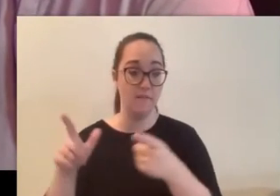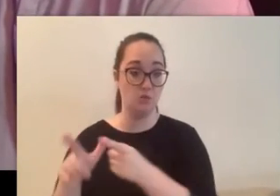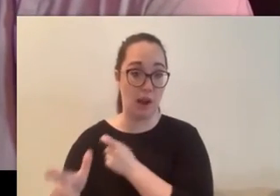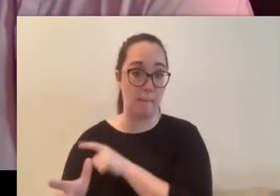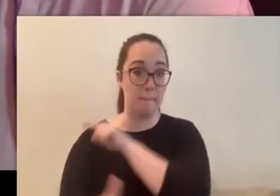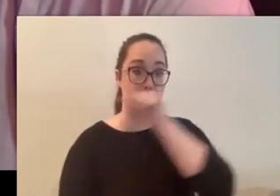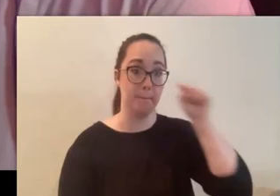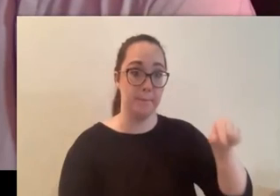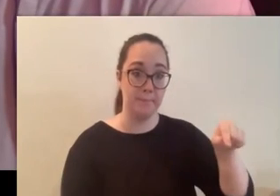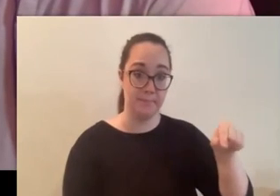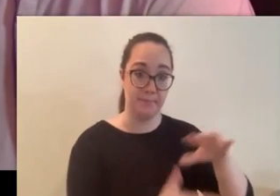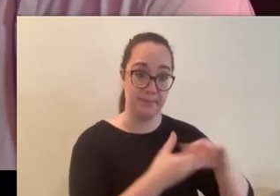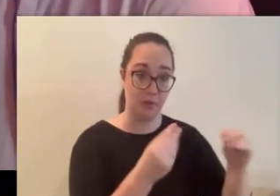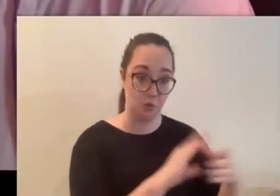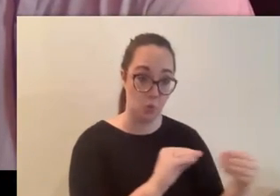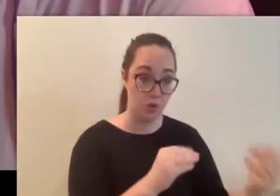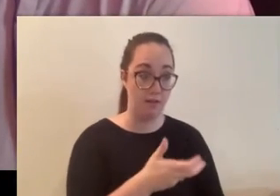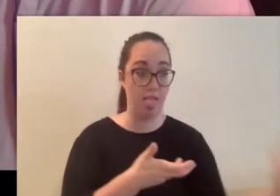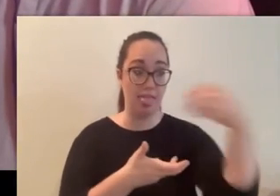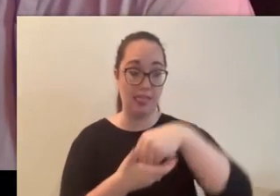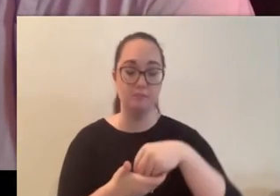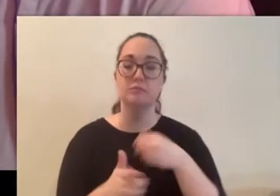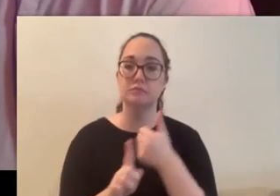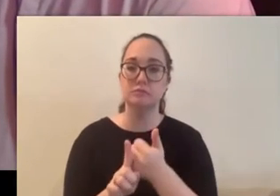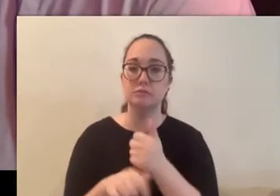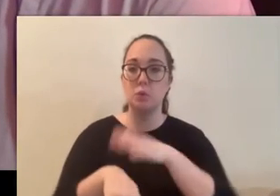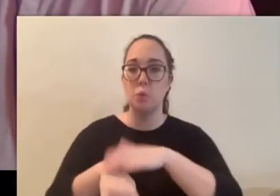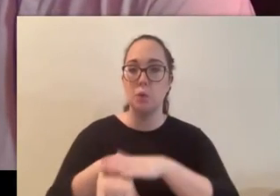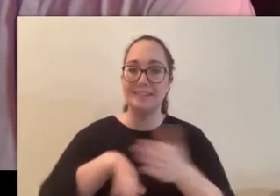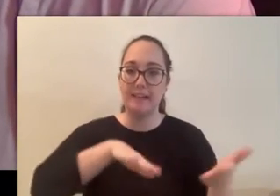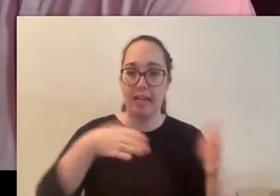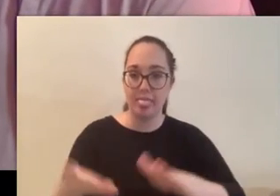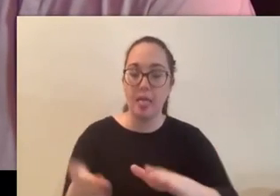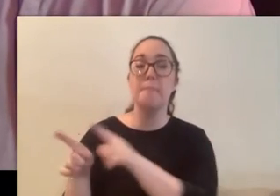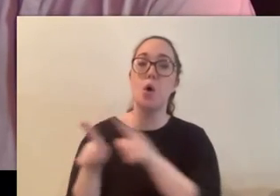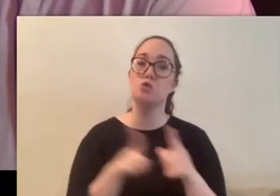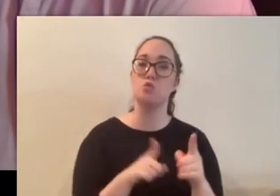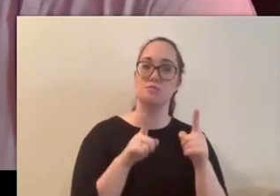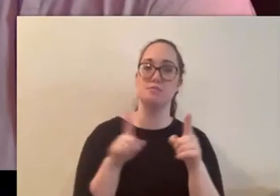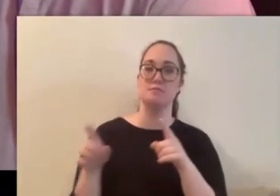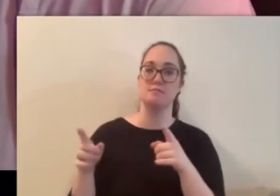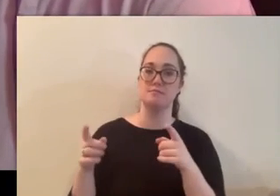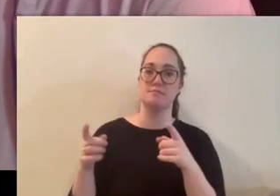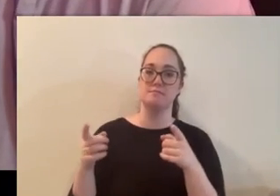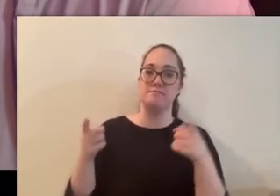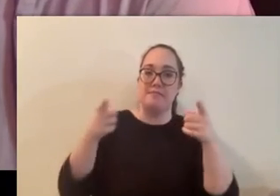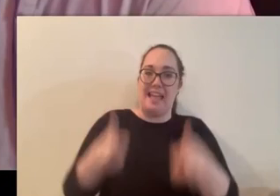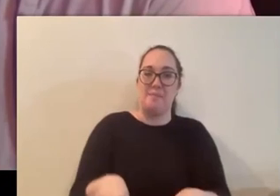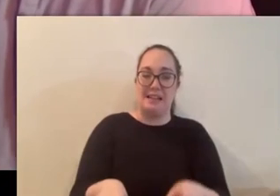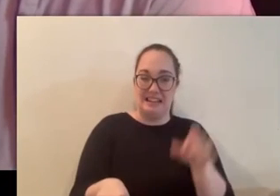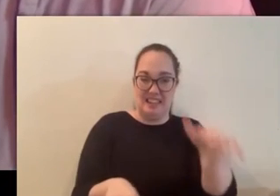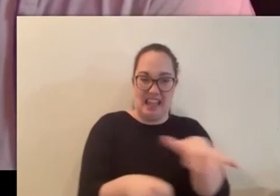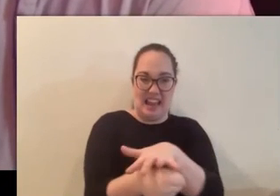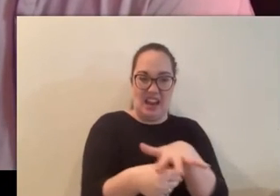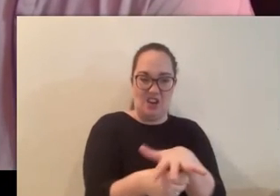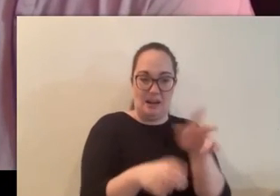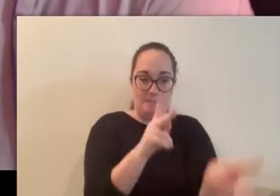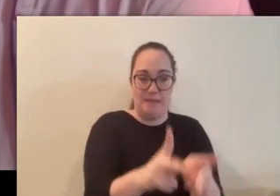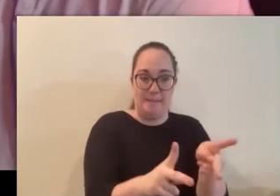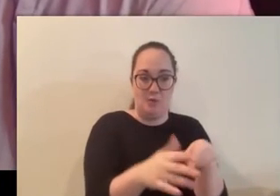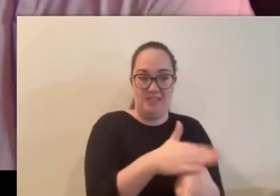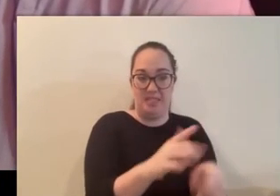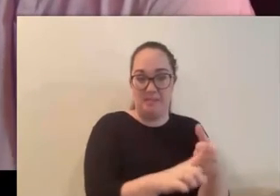of of death true but the idea of it also taking place in an area where a lot of people sadly take their own life that's what's really creepy